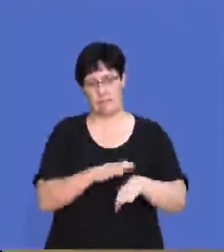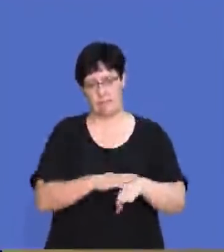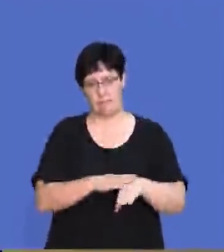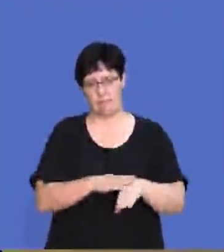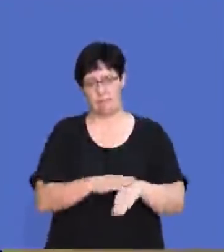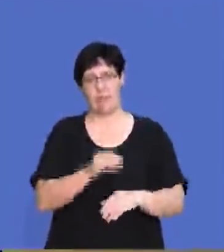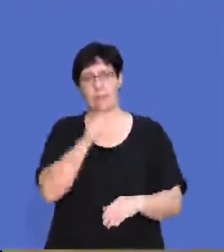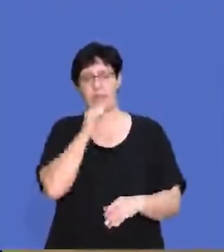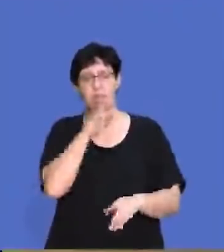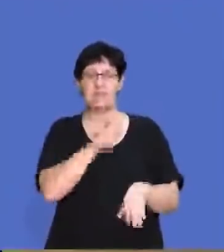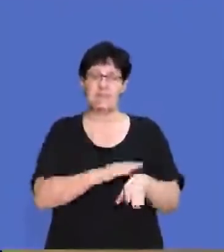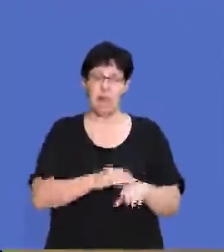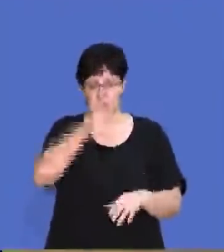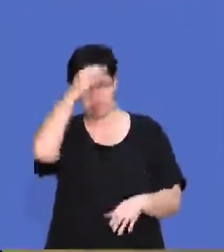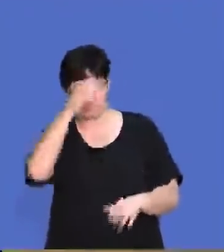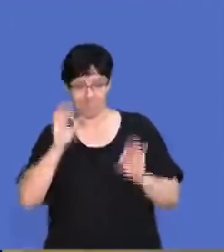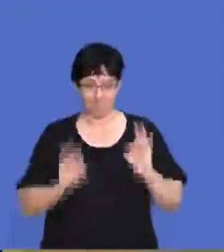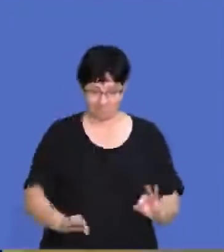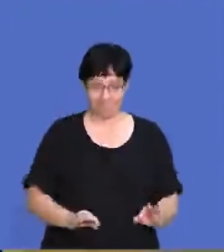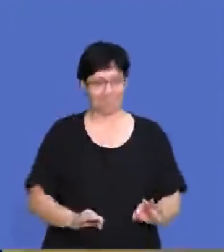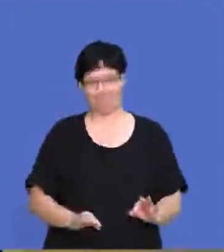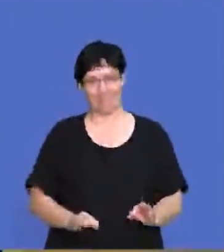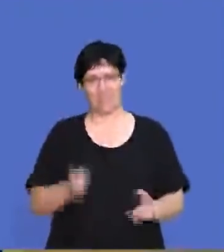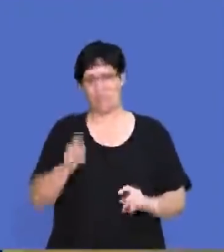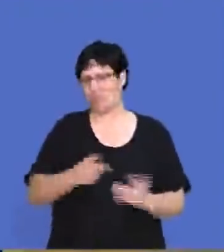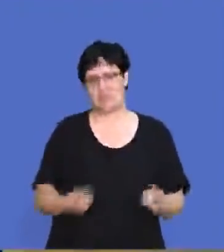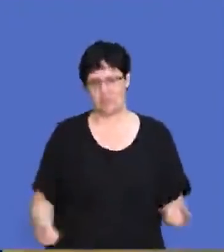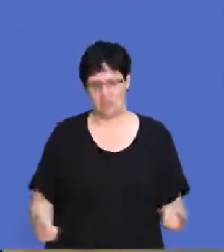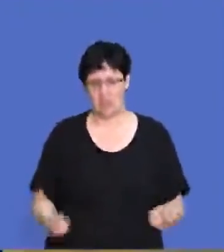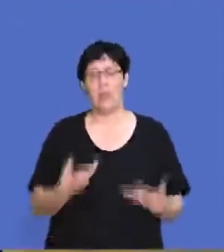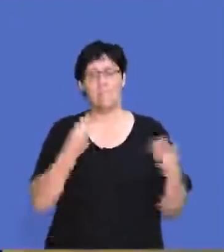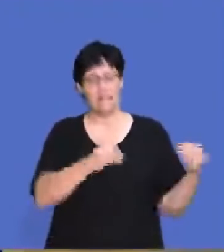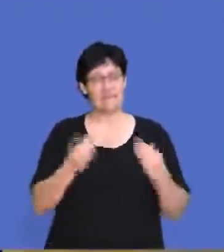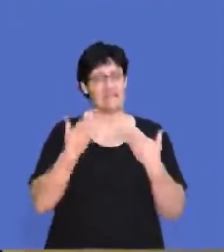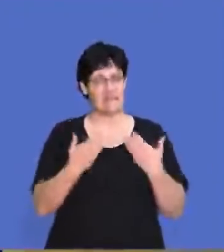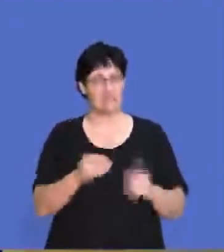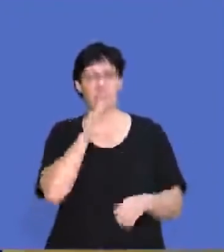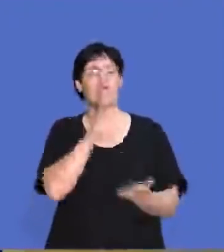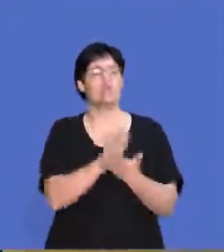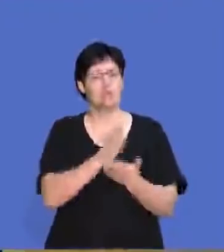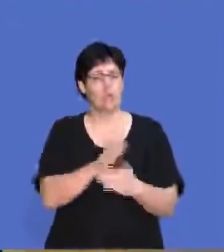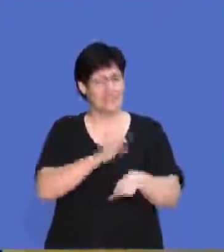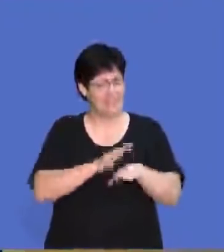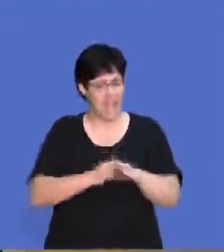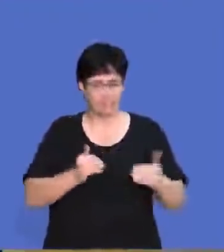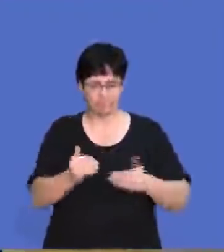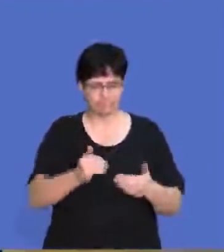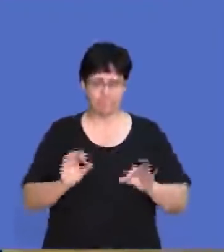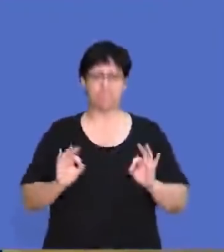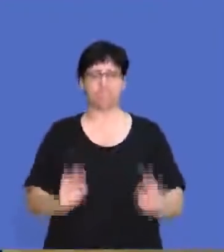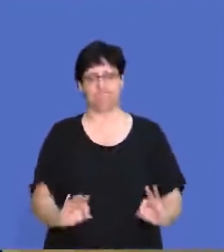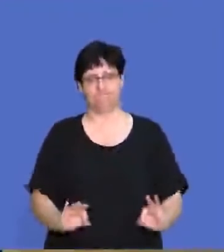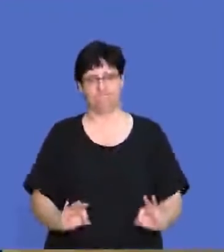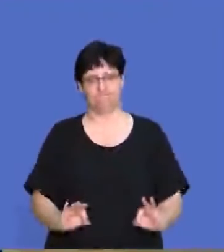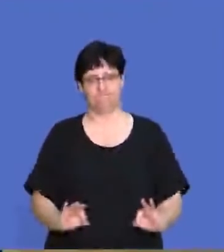using up your time and you're not going to be using your time as efficiently as you should. So business studies is all about making sure that we're using